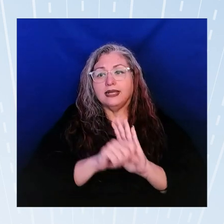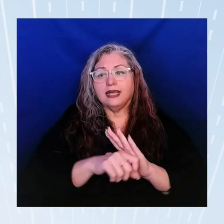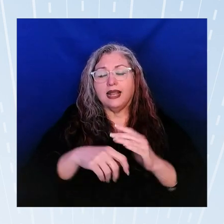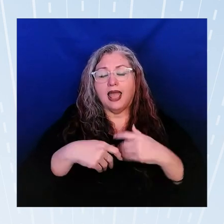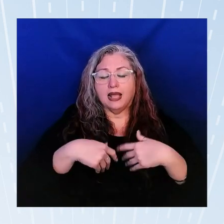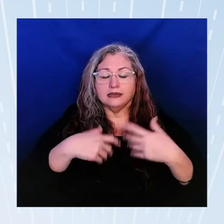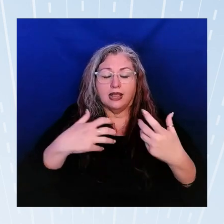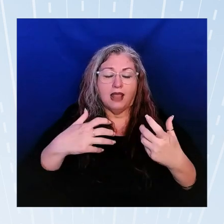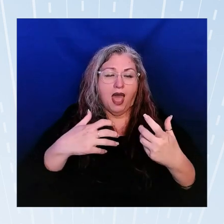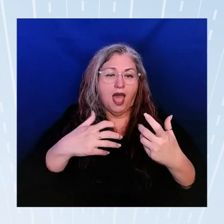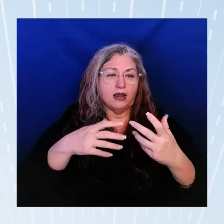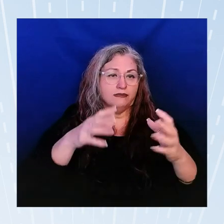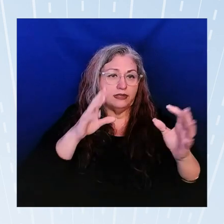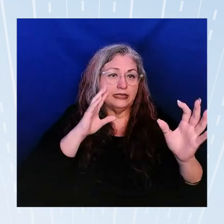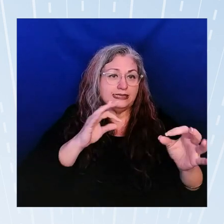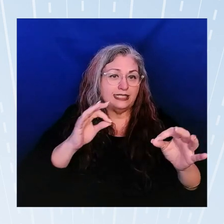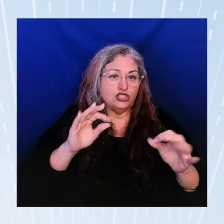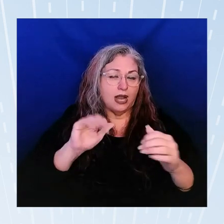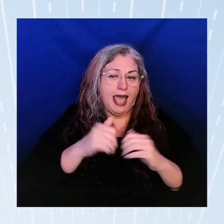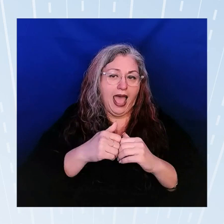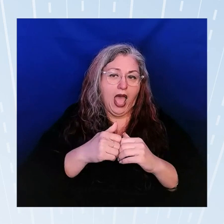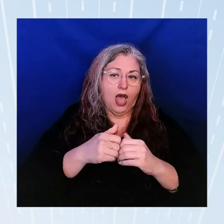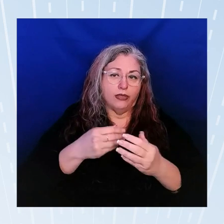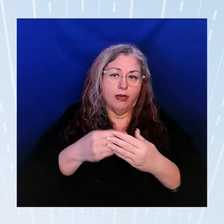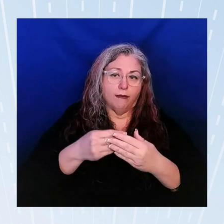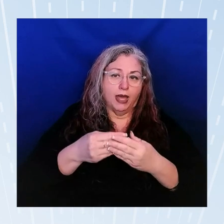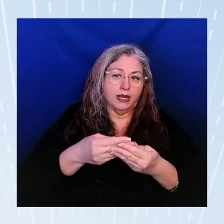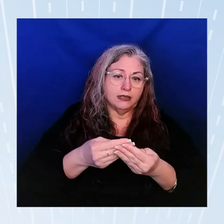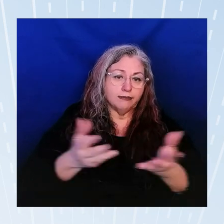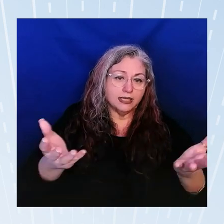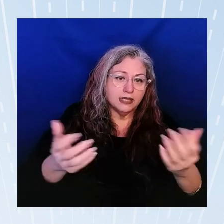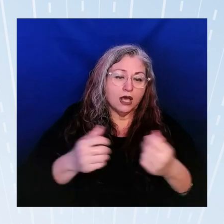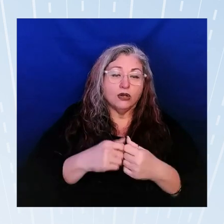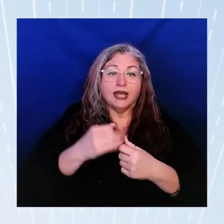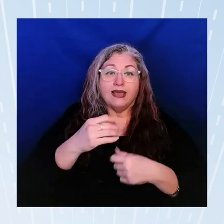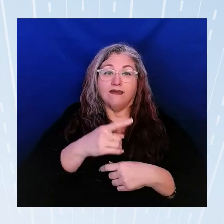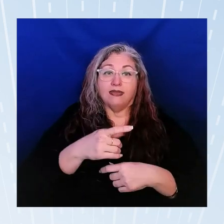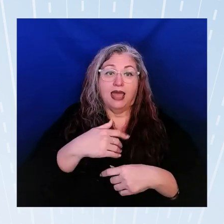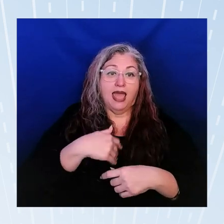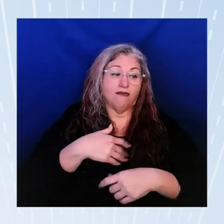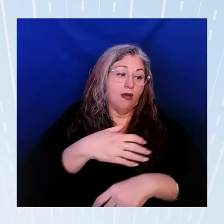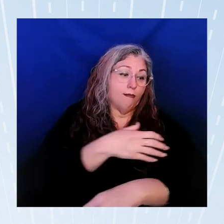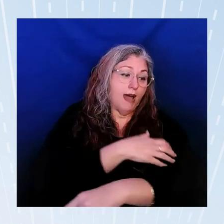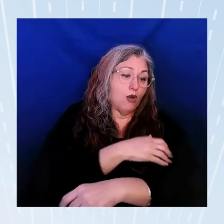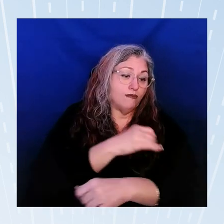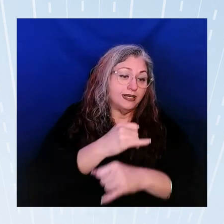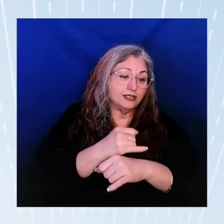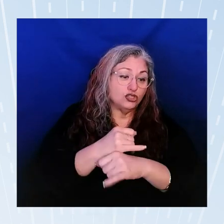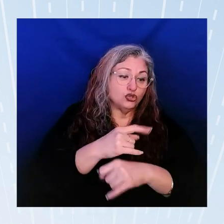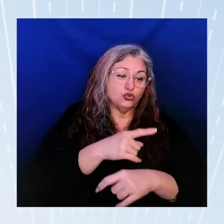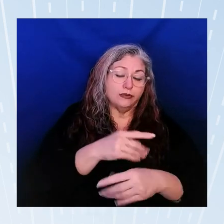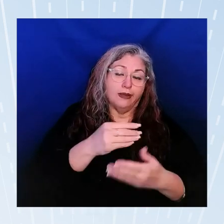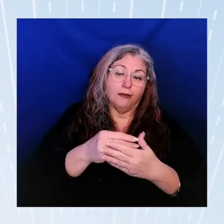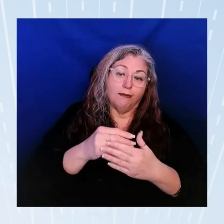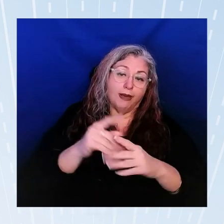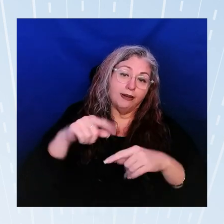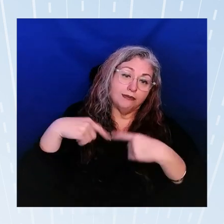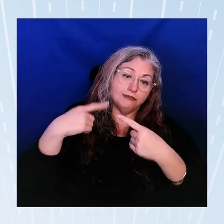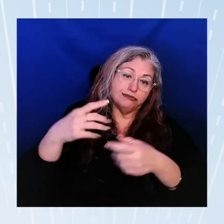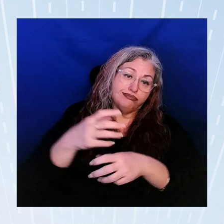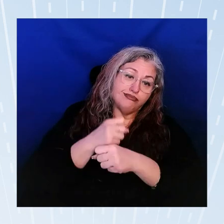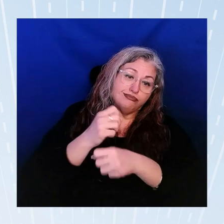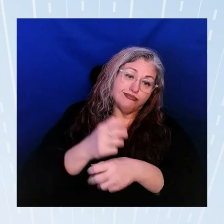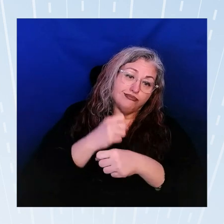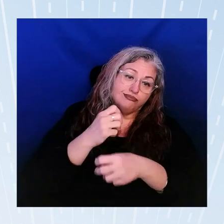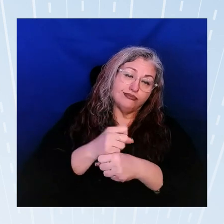as to how it disperses those dollars and if they've got powerful institutions that have had these funds for decades like